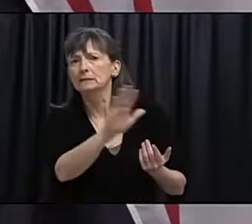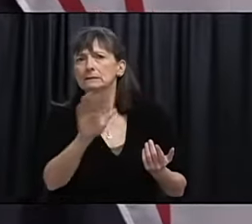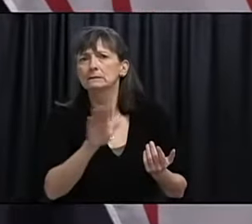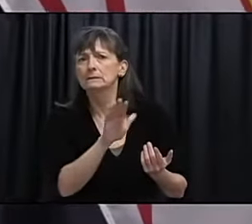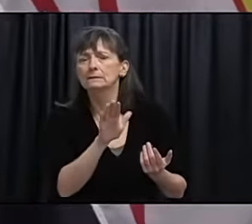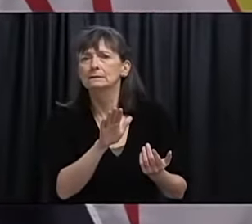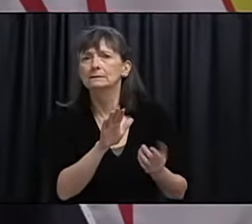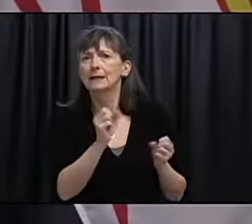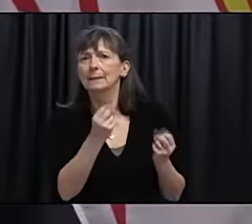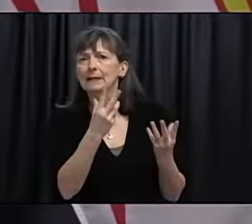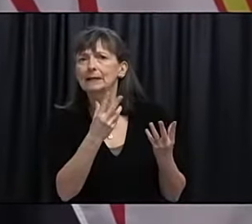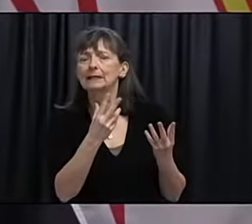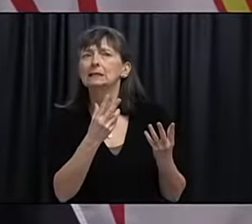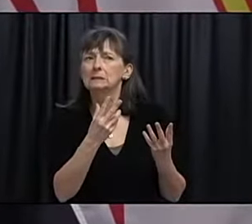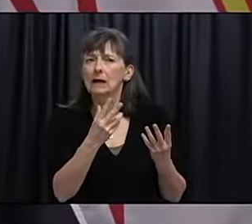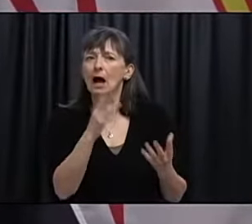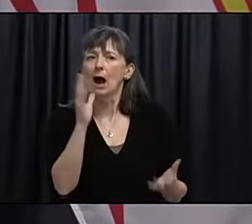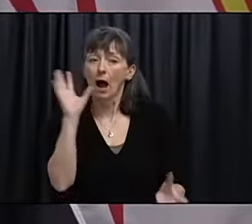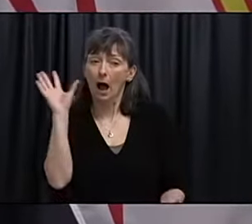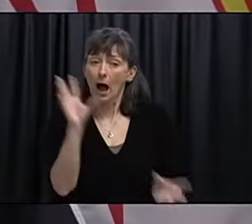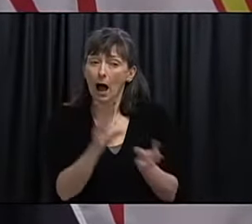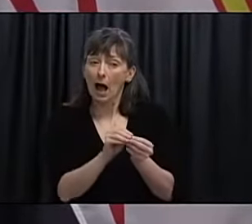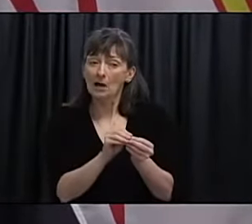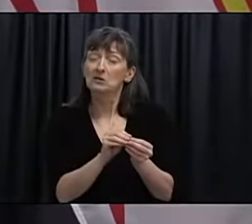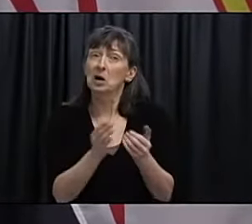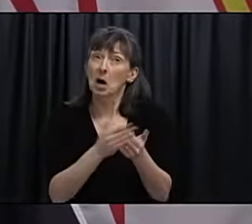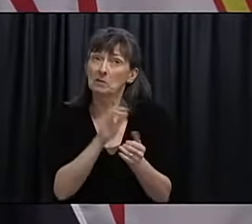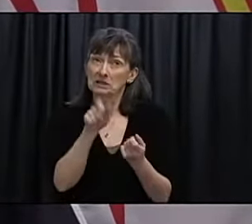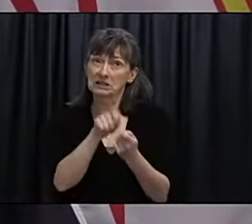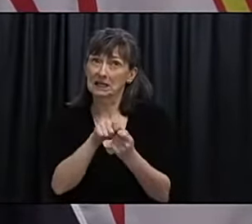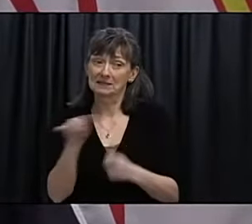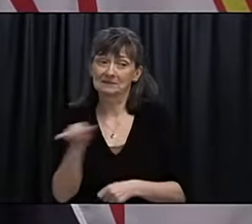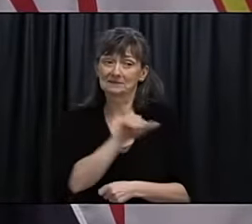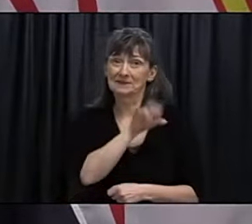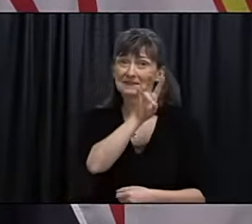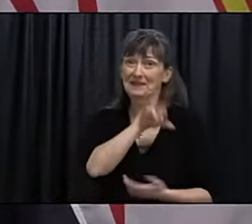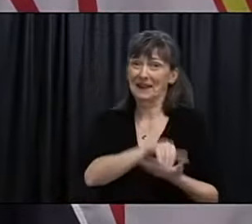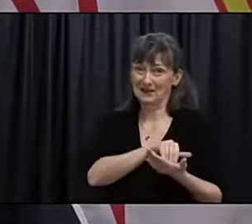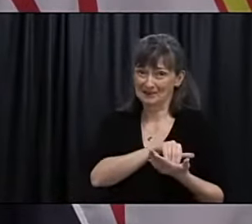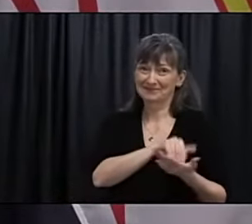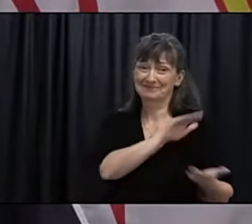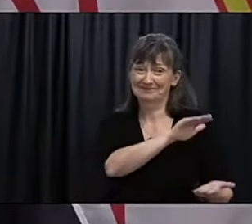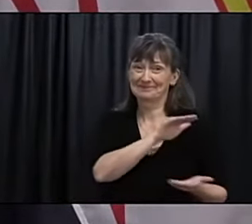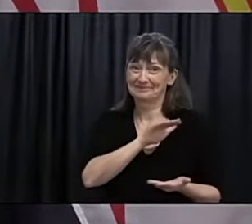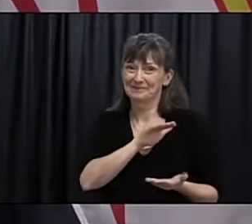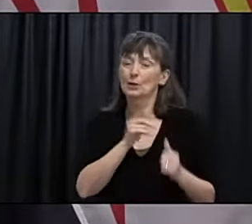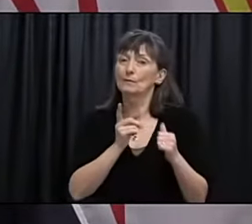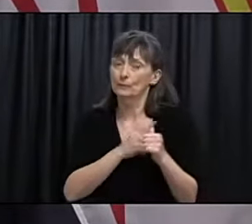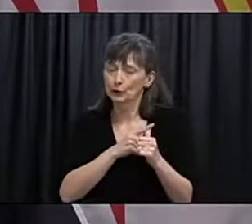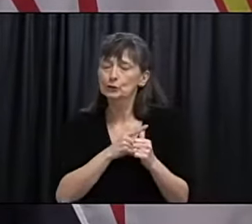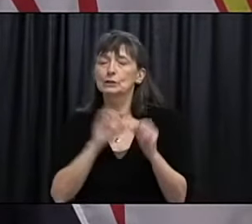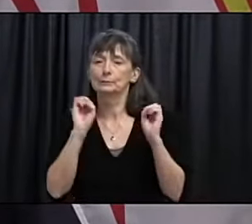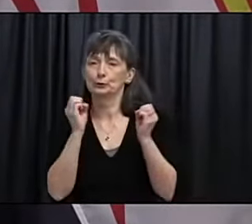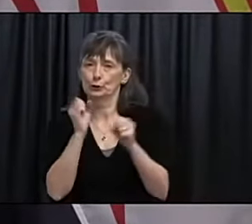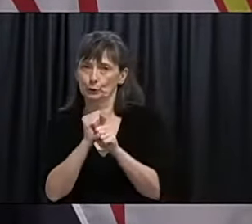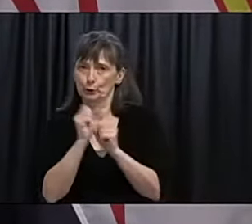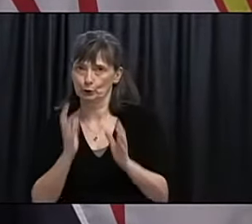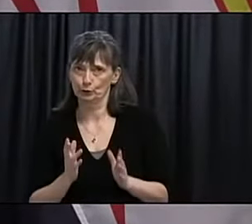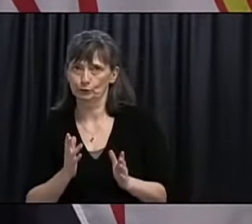is very similar to the number of vaccines that we're actually getting. So, you know, our first reach out will be there. And then as we